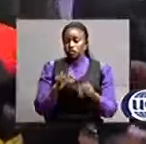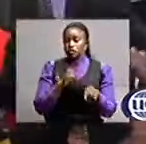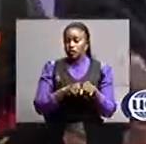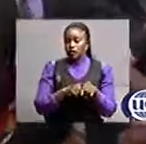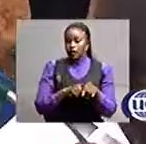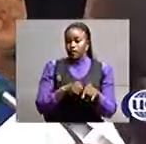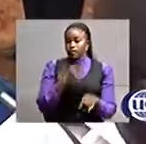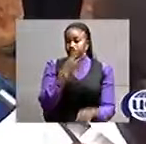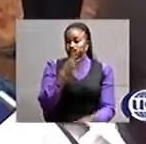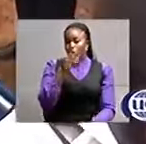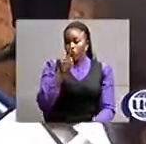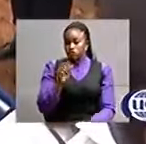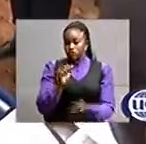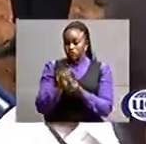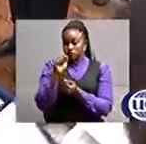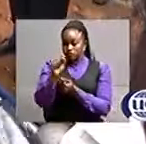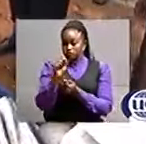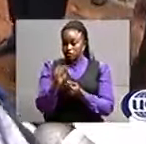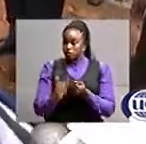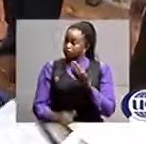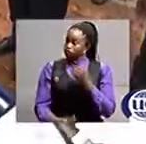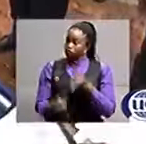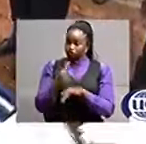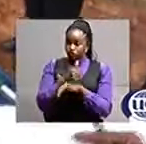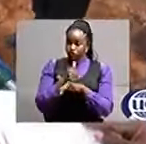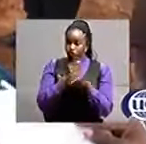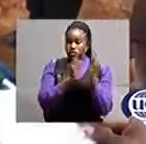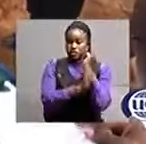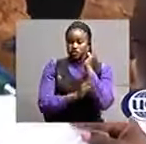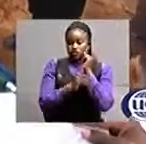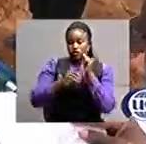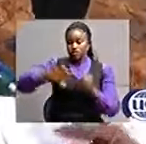pm in oderai village sorority district